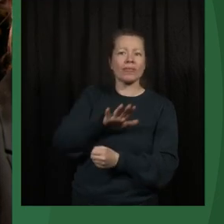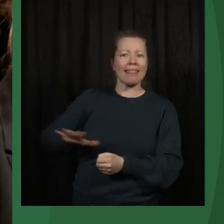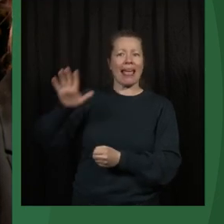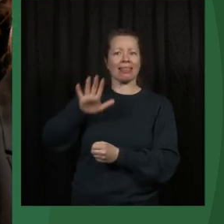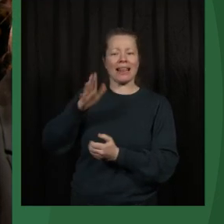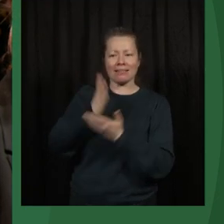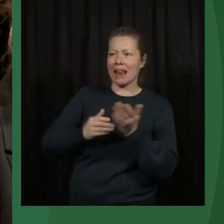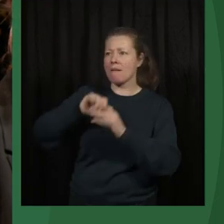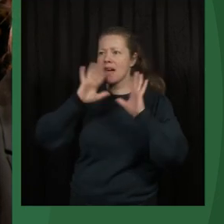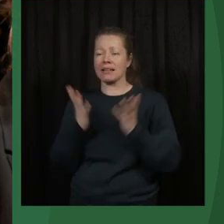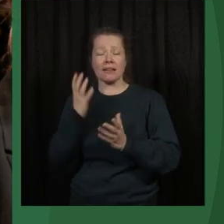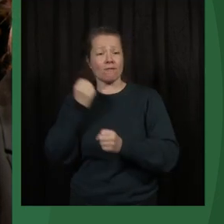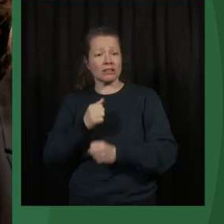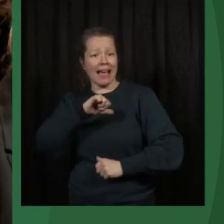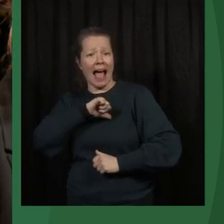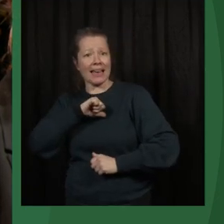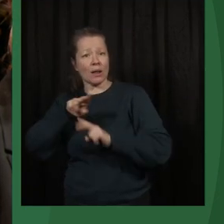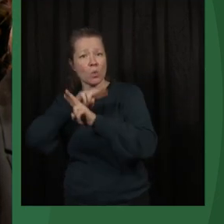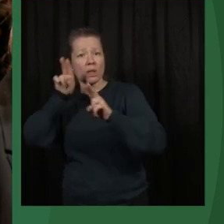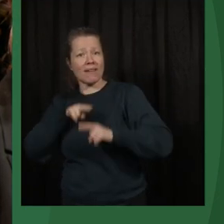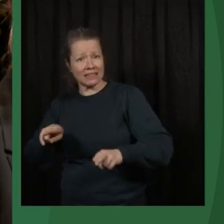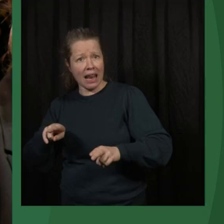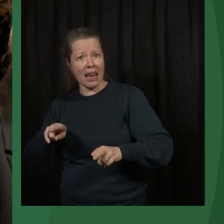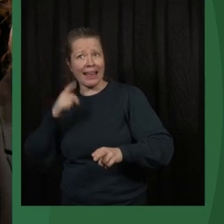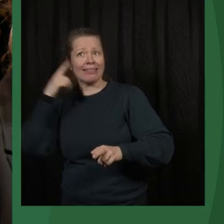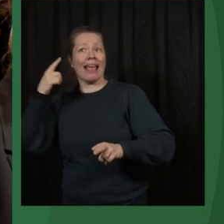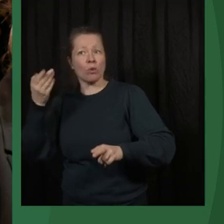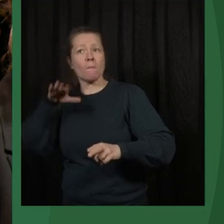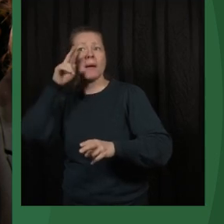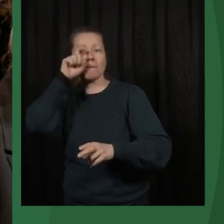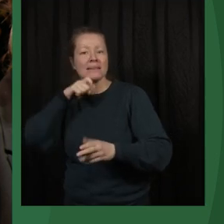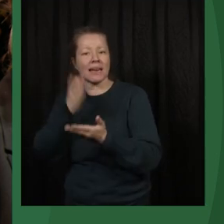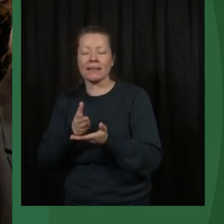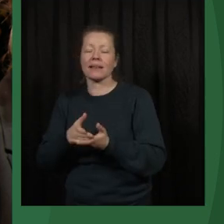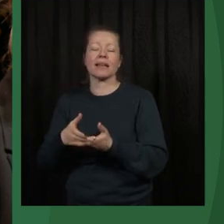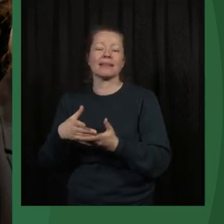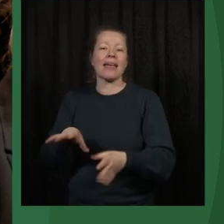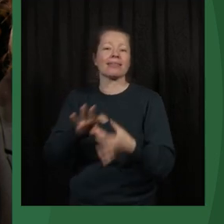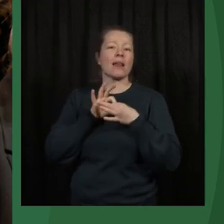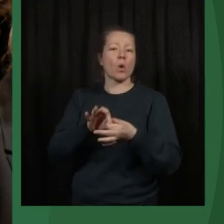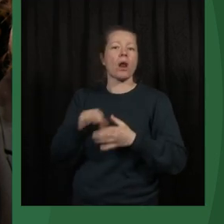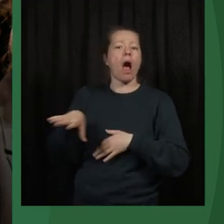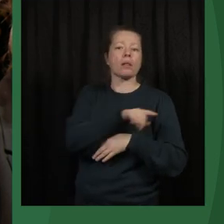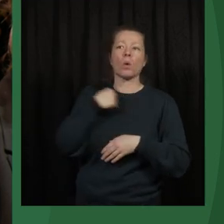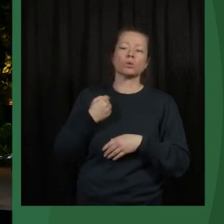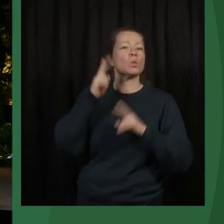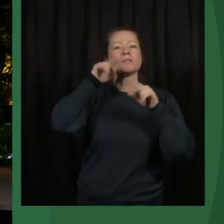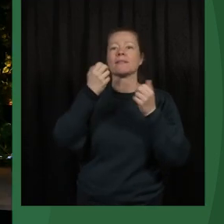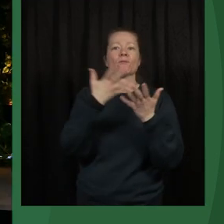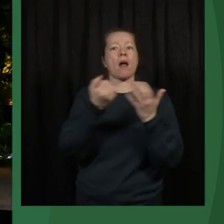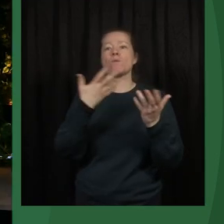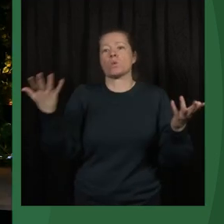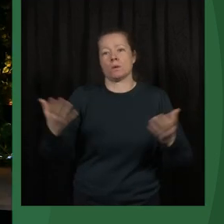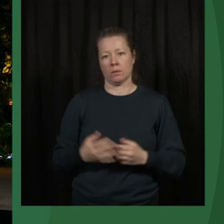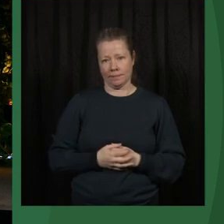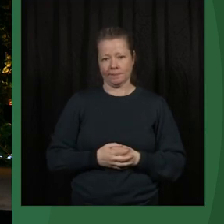of the world owns the universal, you know, idea of human rights that belongs to all of us, no matter where we come from. Yes,